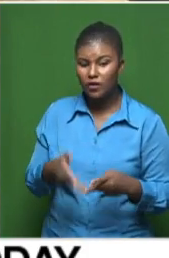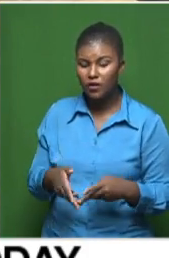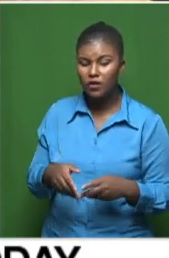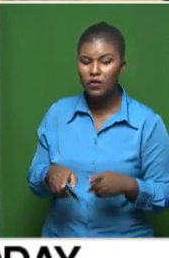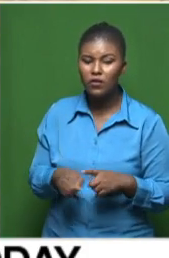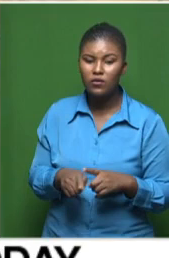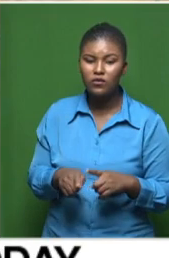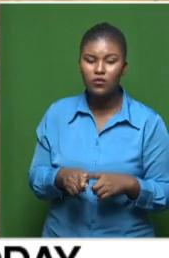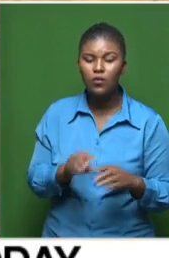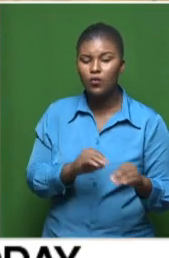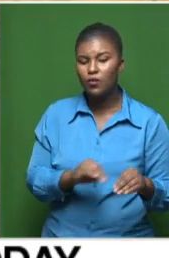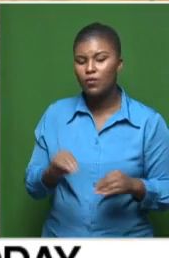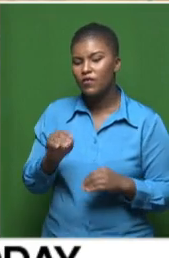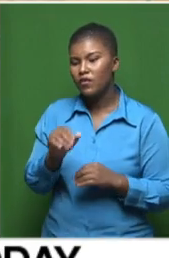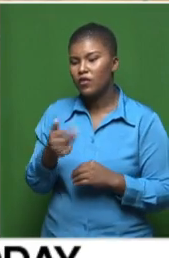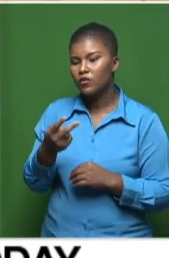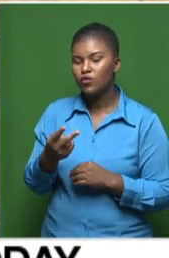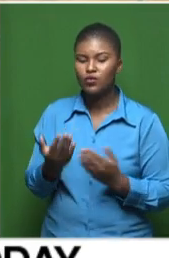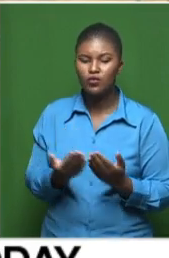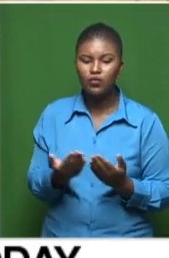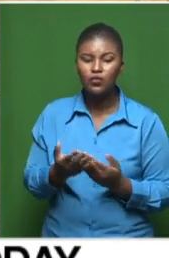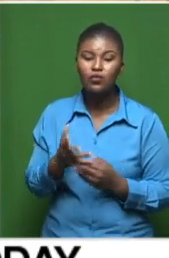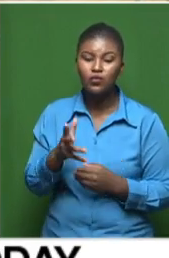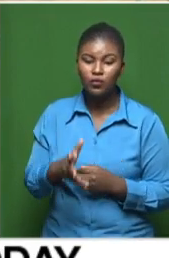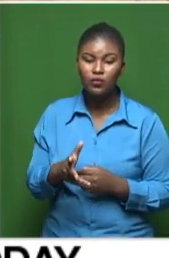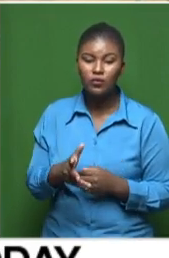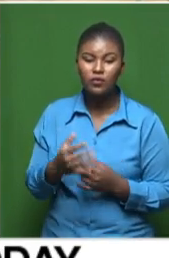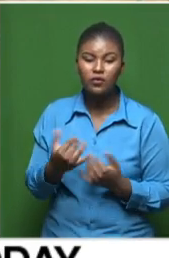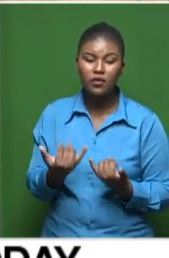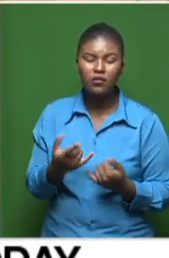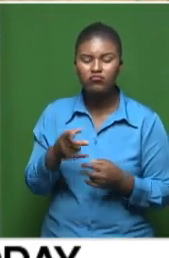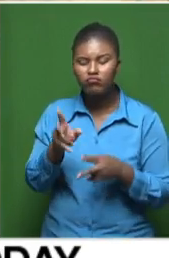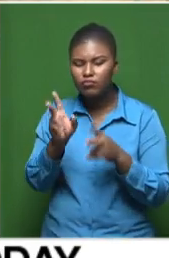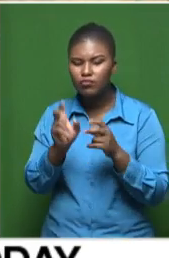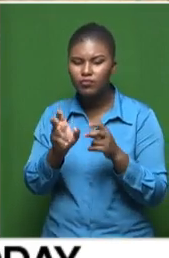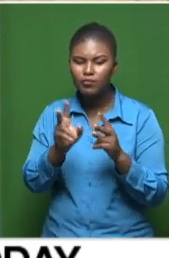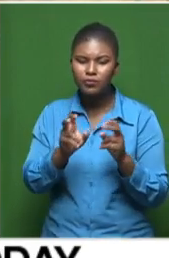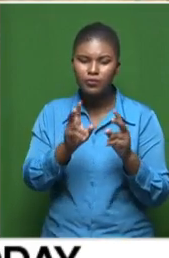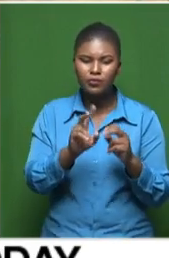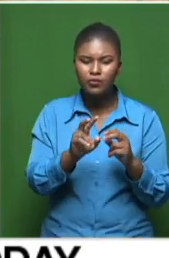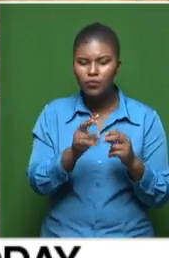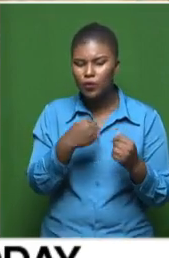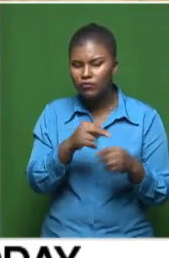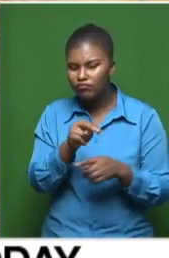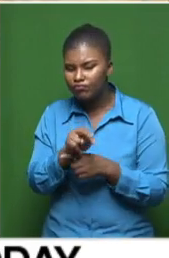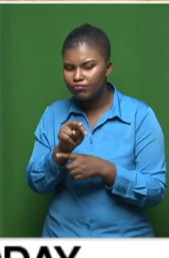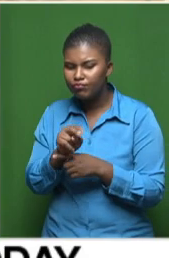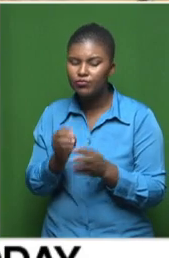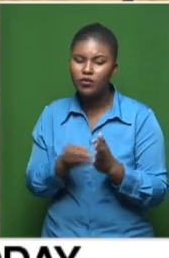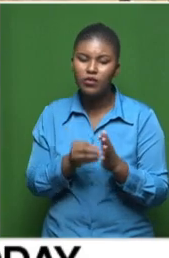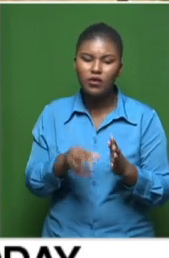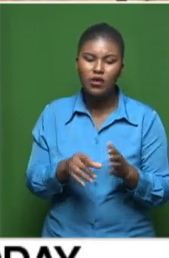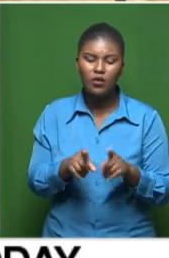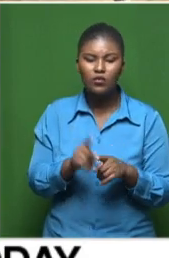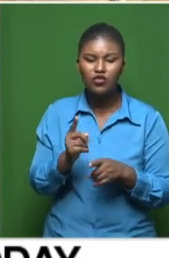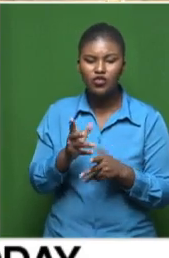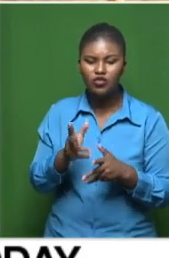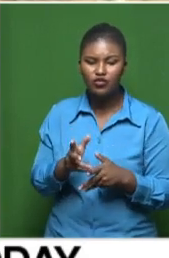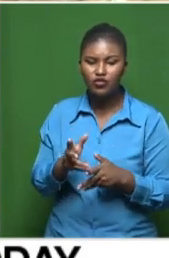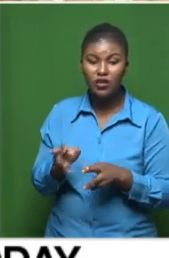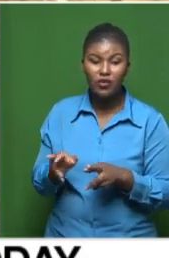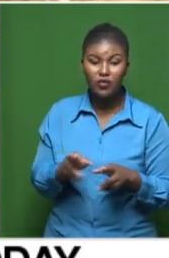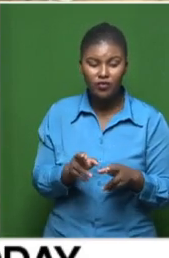here and we'll move to other schools as well and just get an idea of how learners as well as educators have